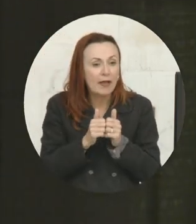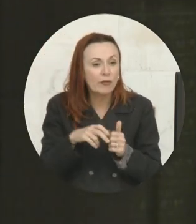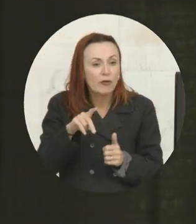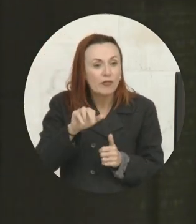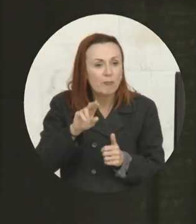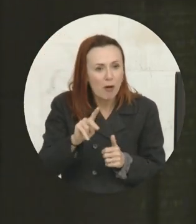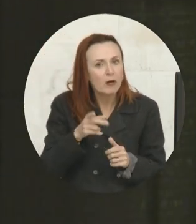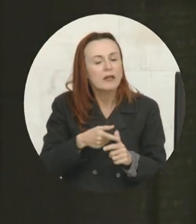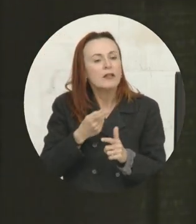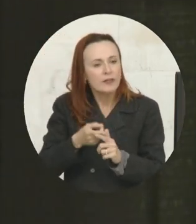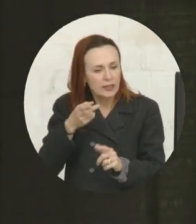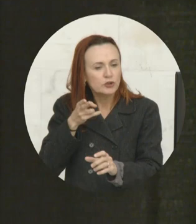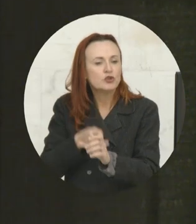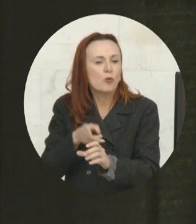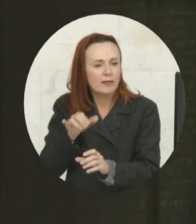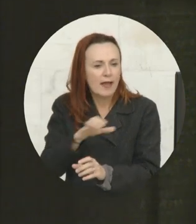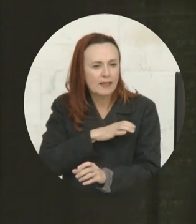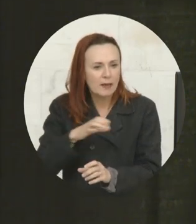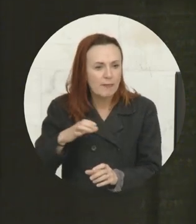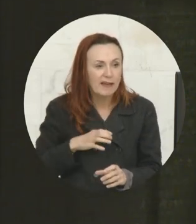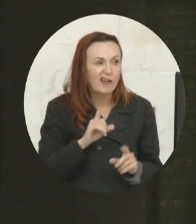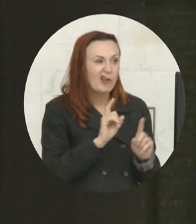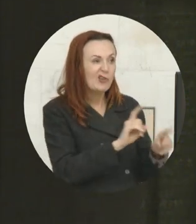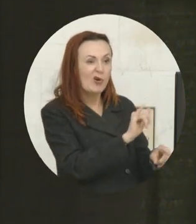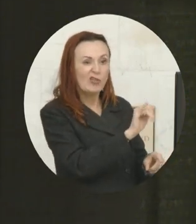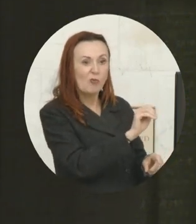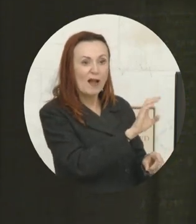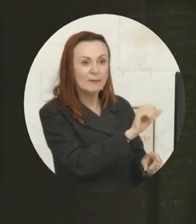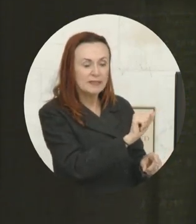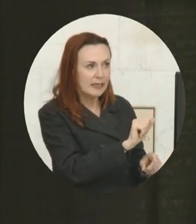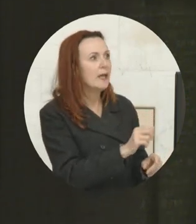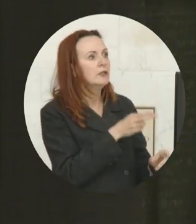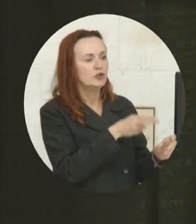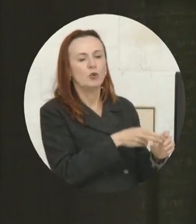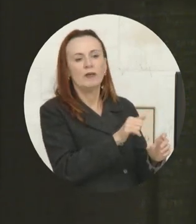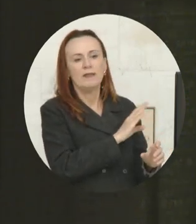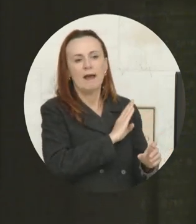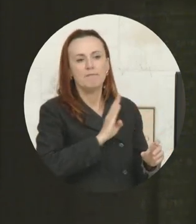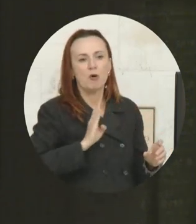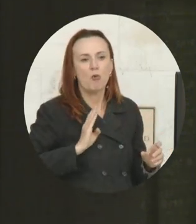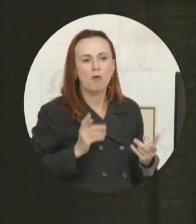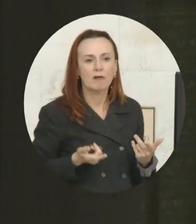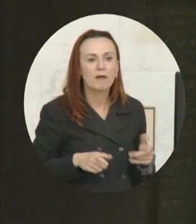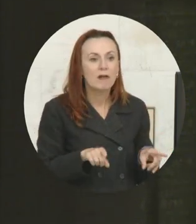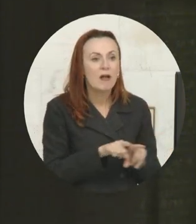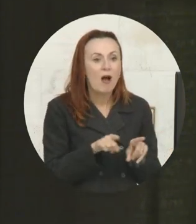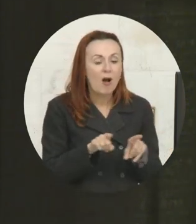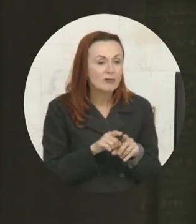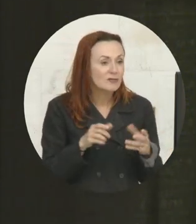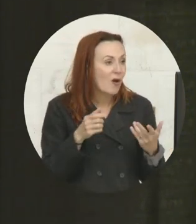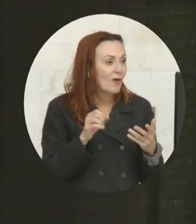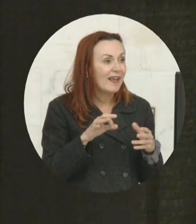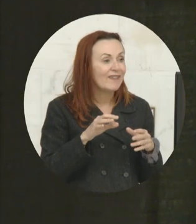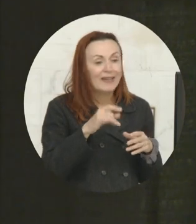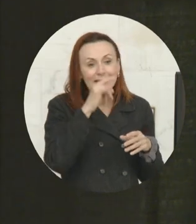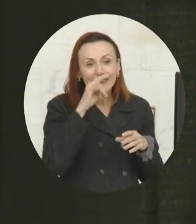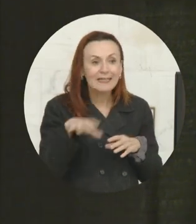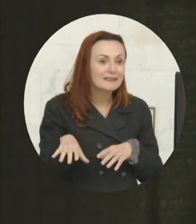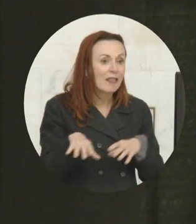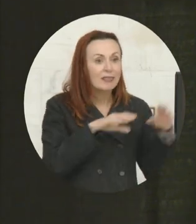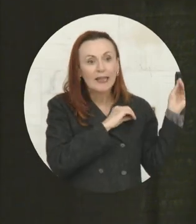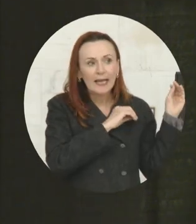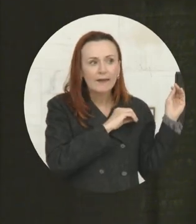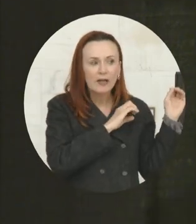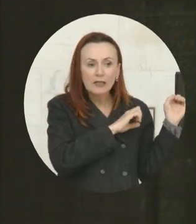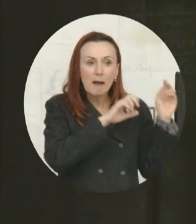YMCA. Come join the YMCA board. We want you to talk about zoning here. Is there fair housing for your kids when they grow up to come back to the area? I think part of the challenge for